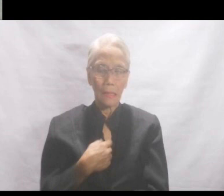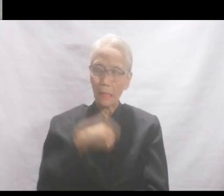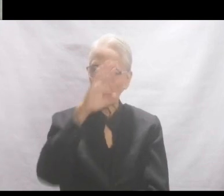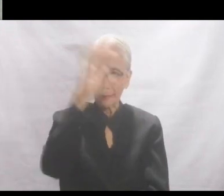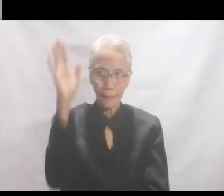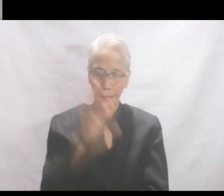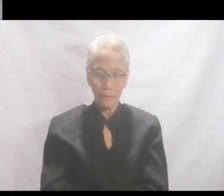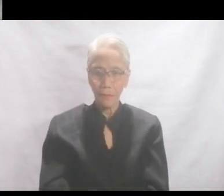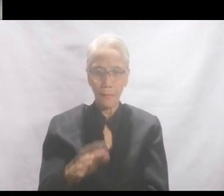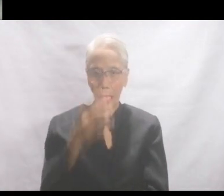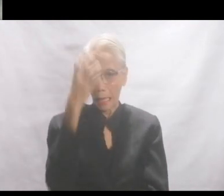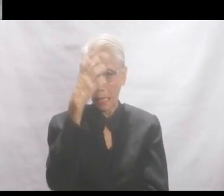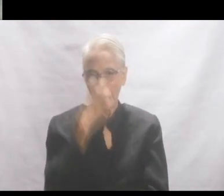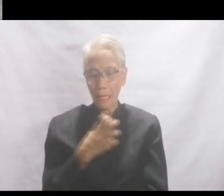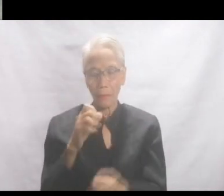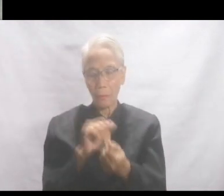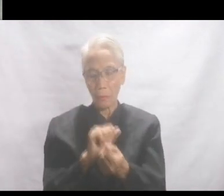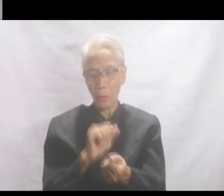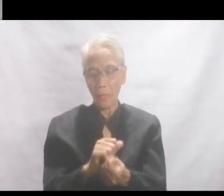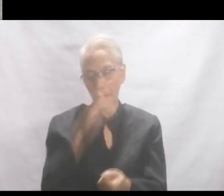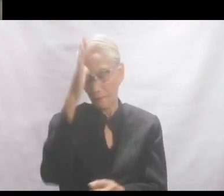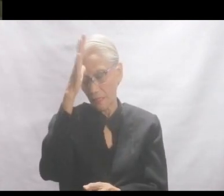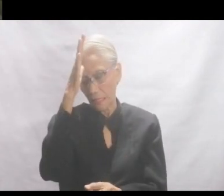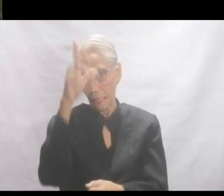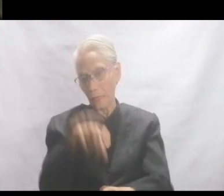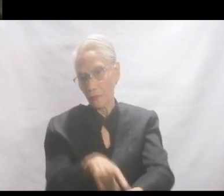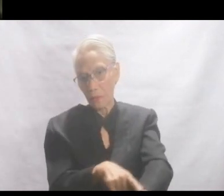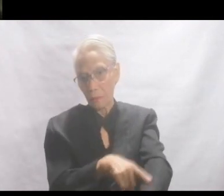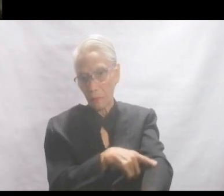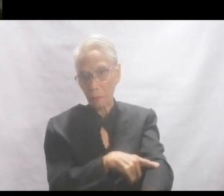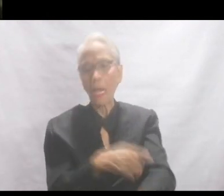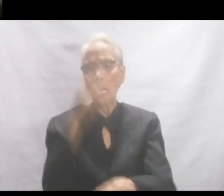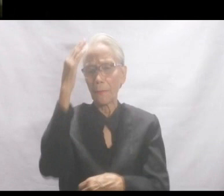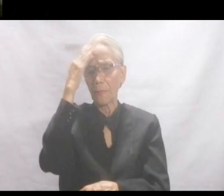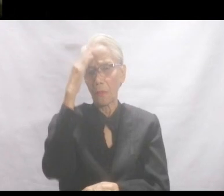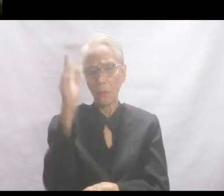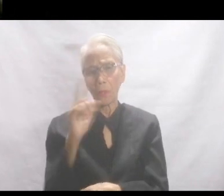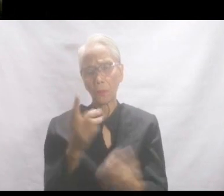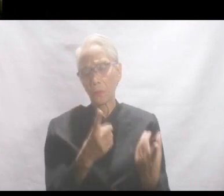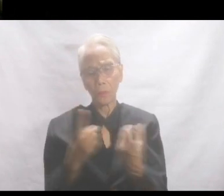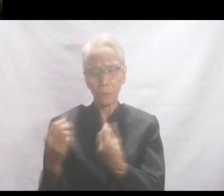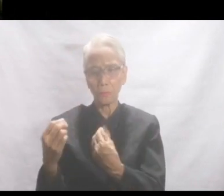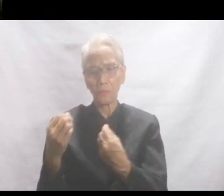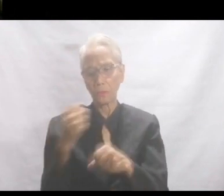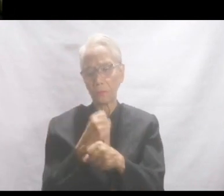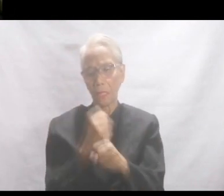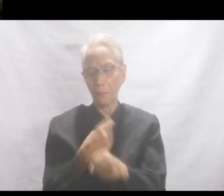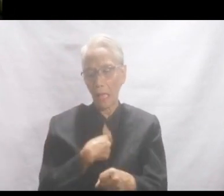I could never be angry with father for long. He knew just what to do to cheer me up.